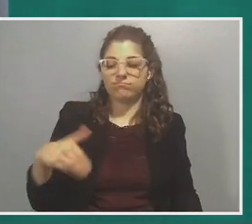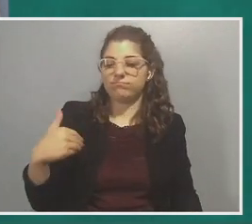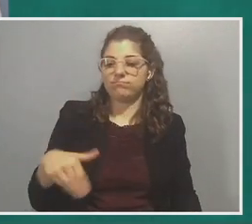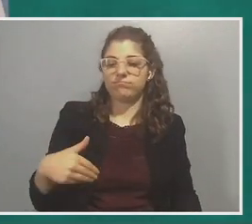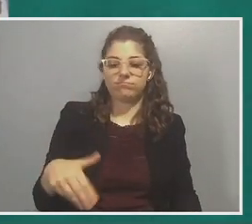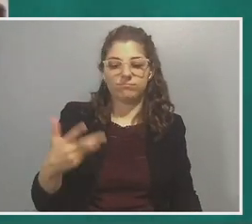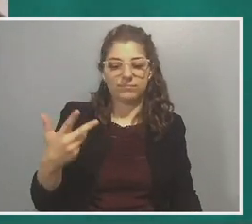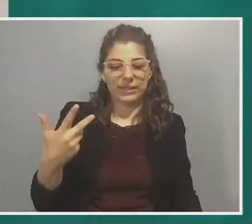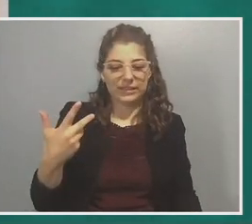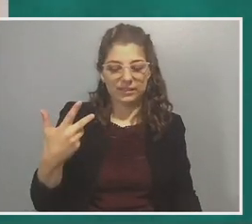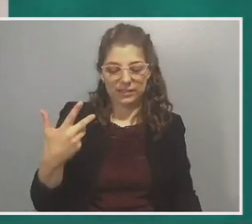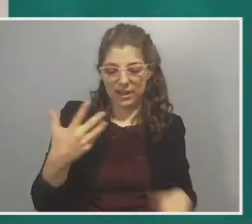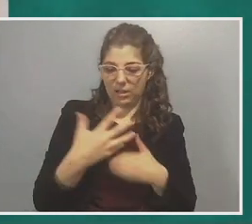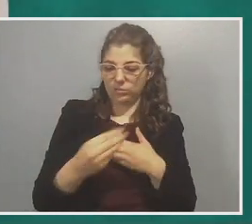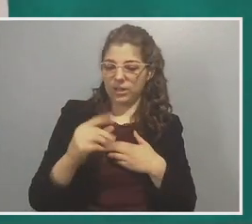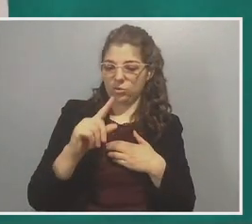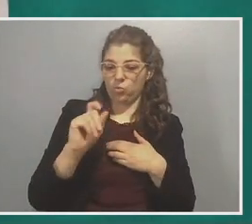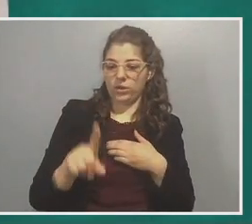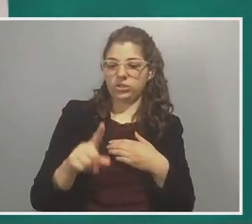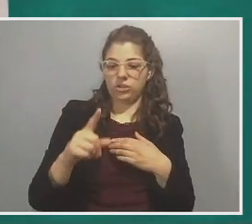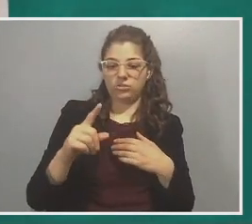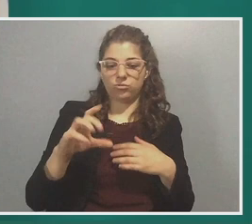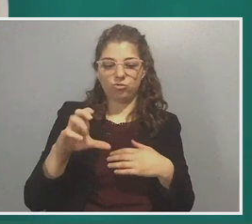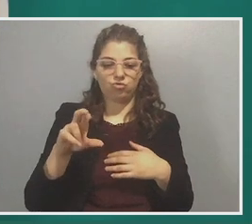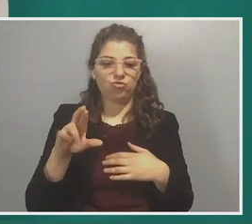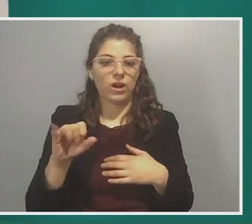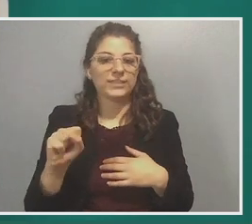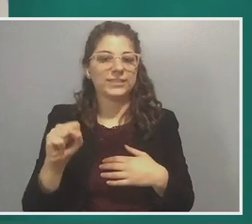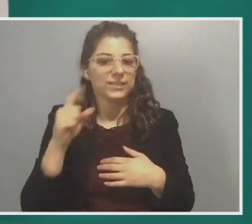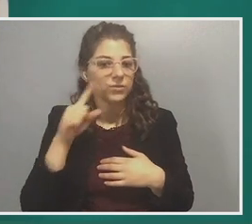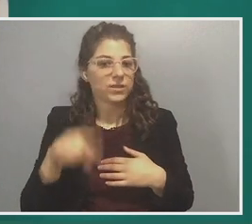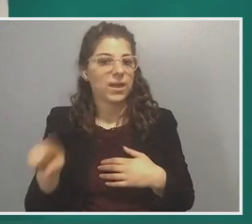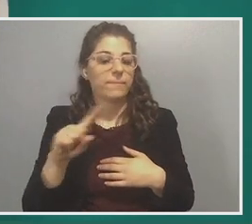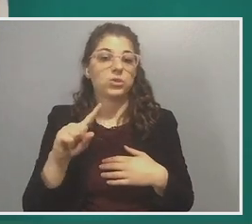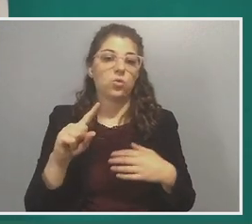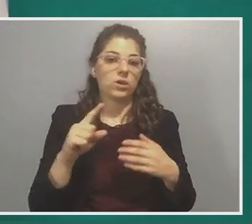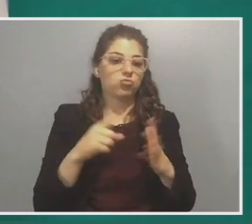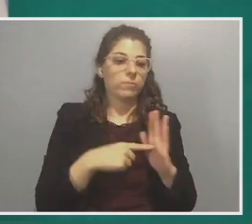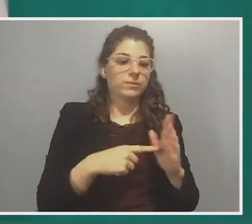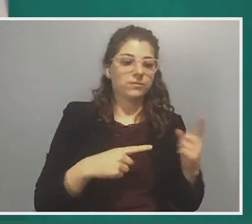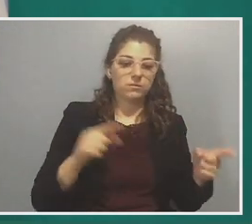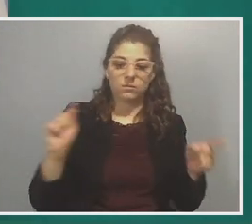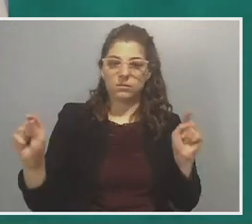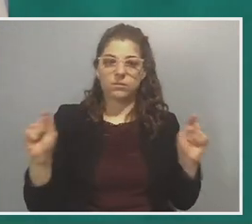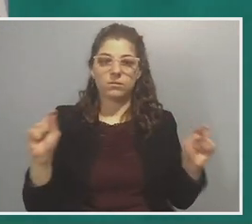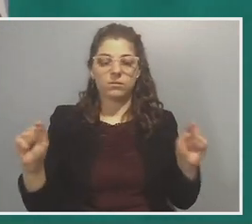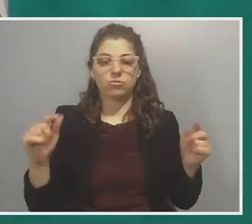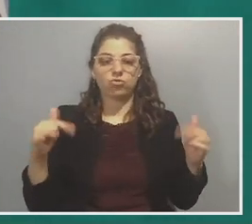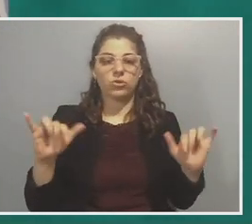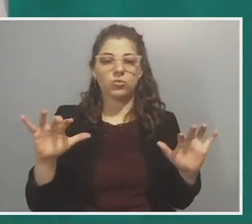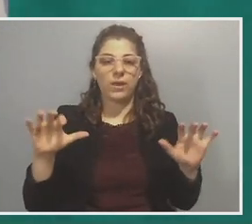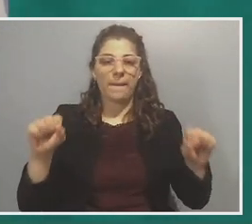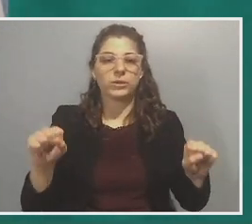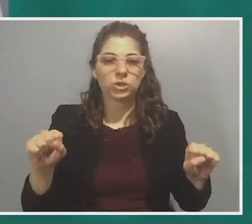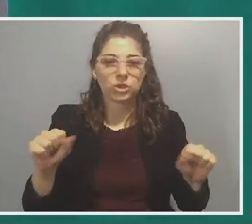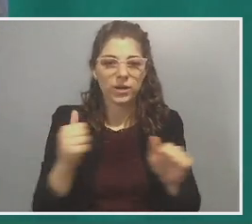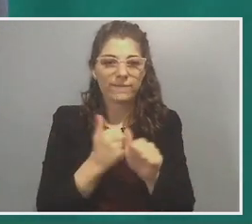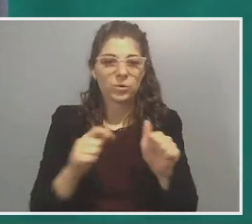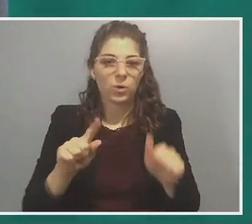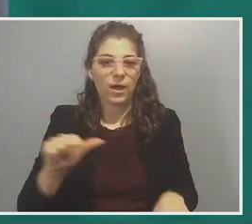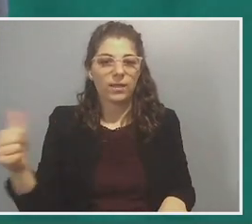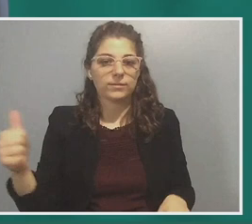question and crisis for them in so ways. And so these are places that represent two ends of the spectrum and I try to capture sort of everywhere else in between.